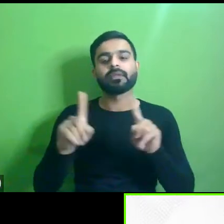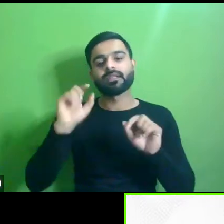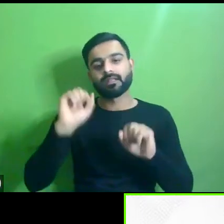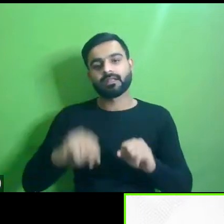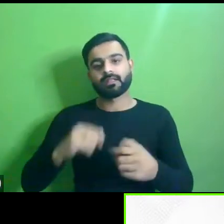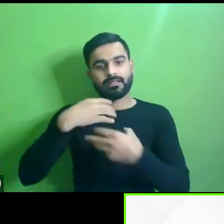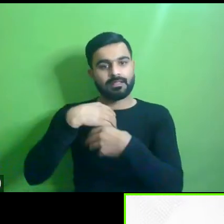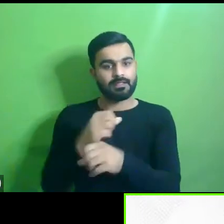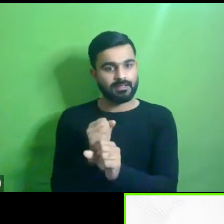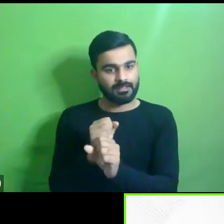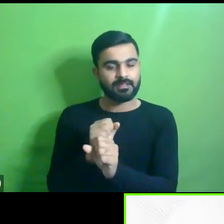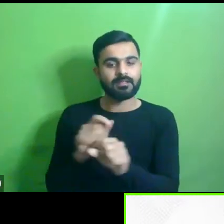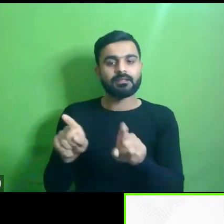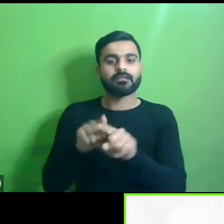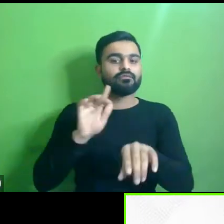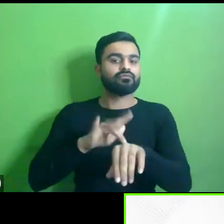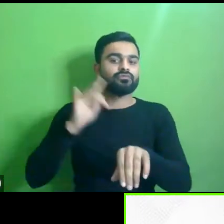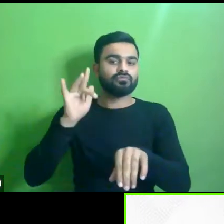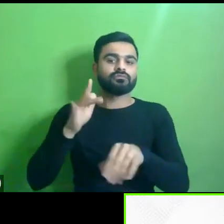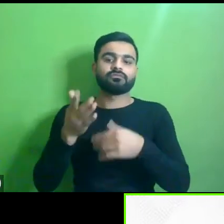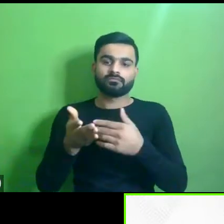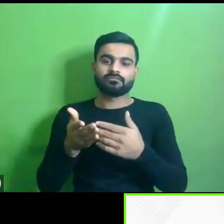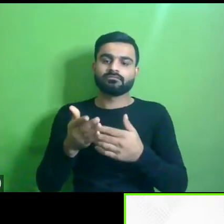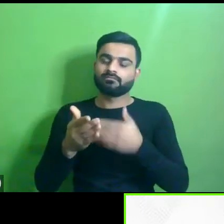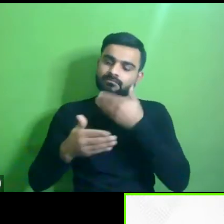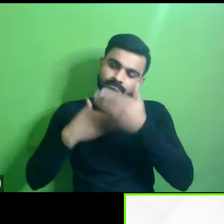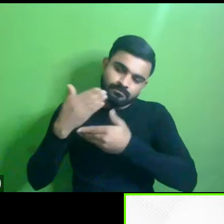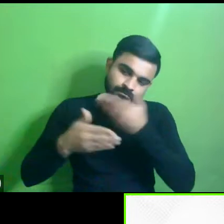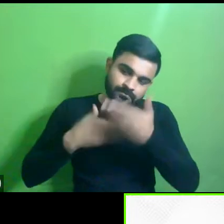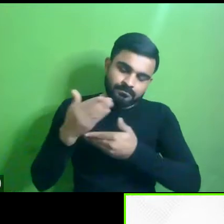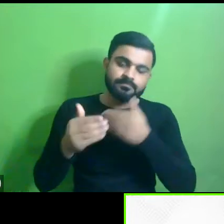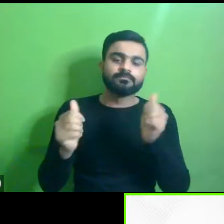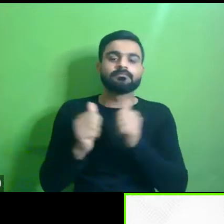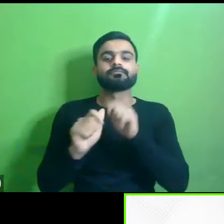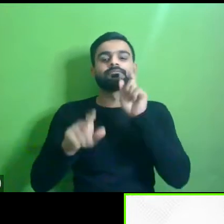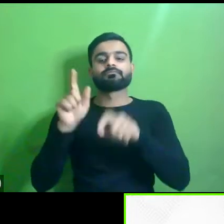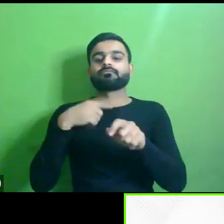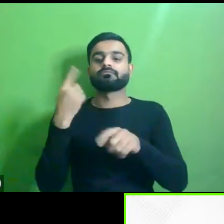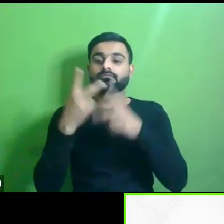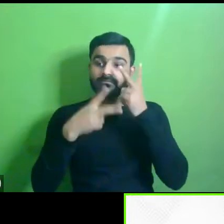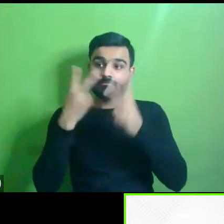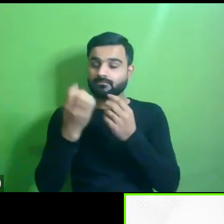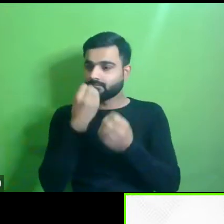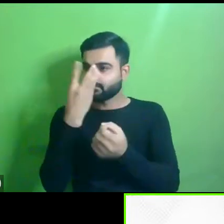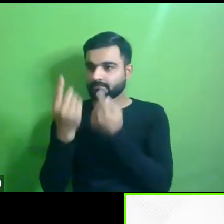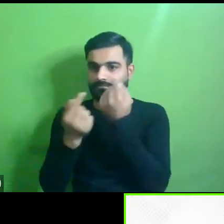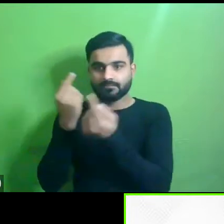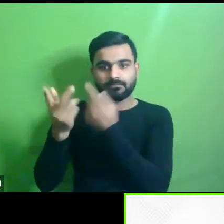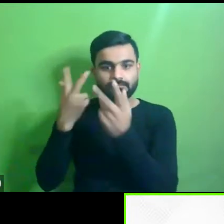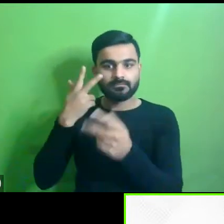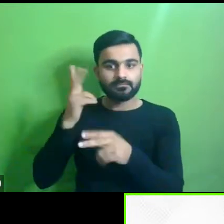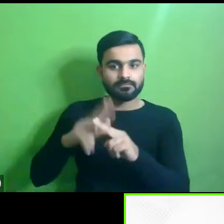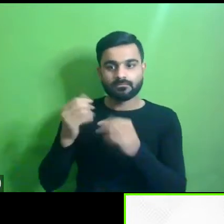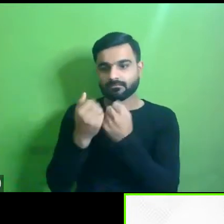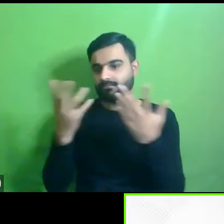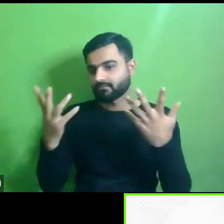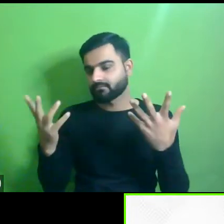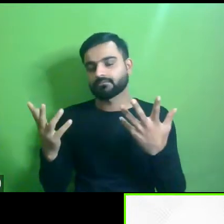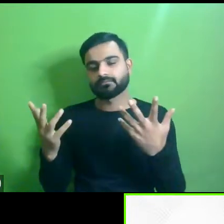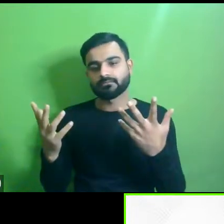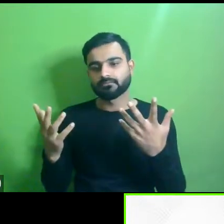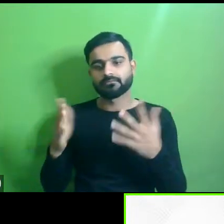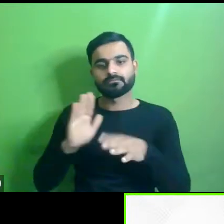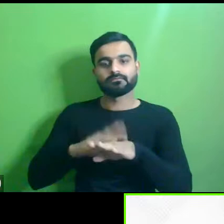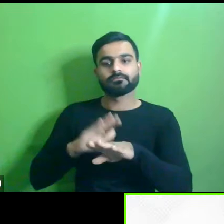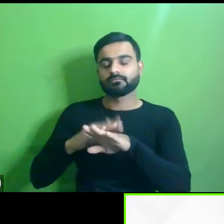create a sense of um sensitization among the people who are visiting that park for uh so many like you know um having